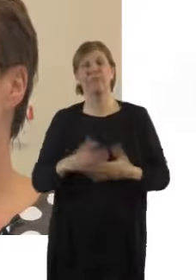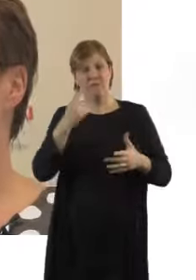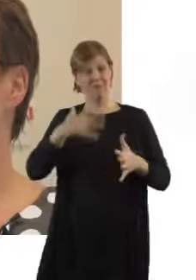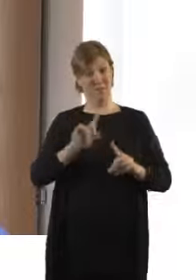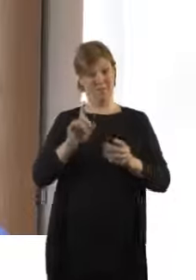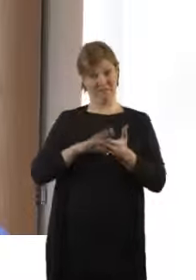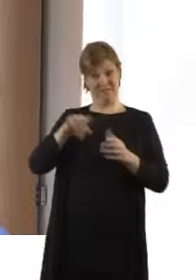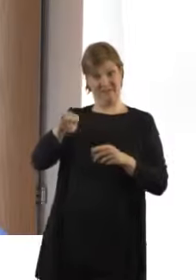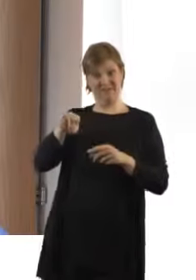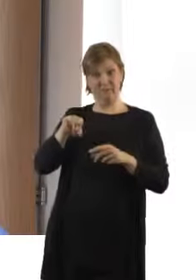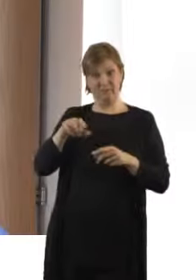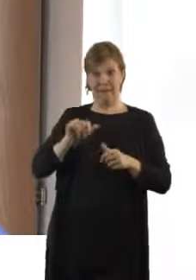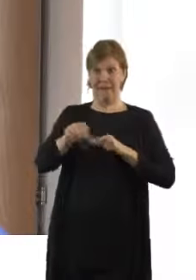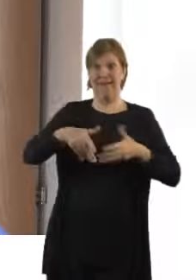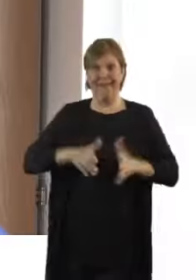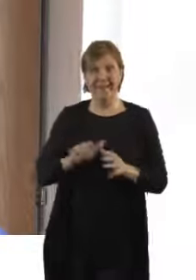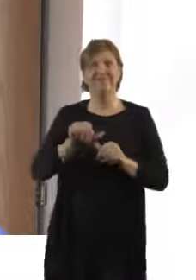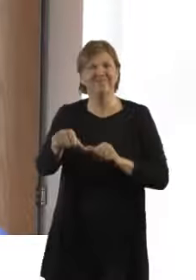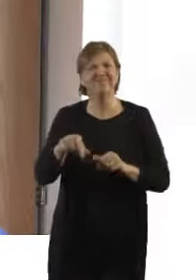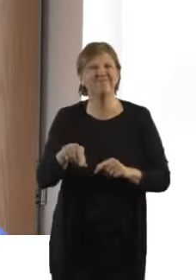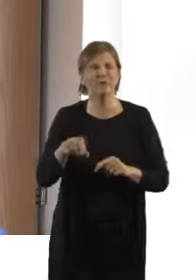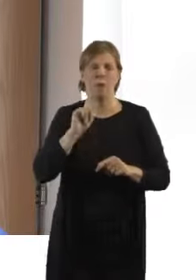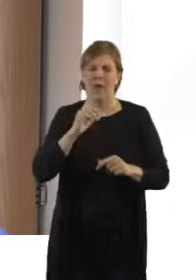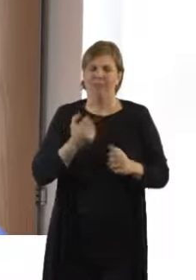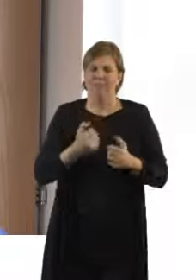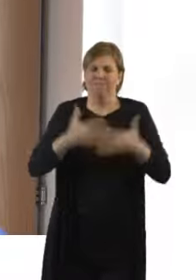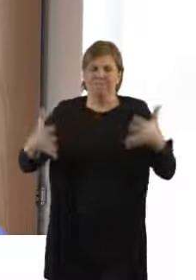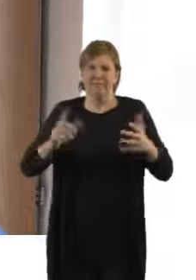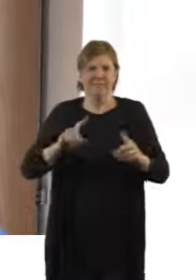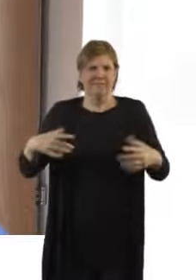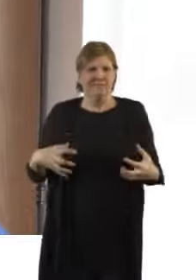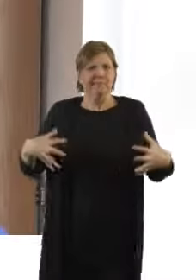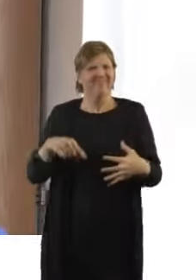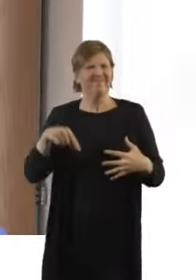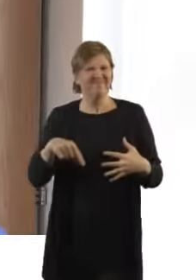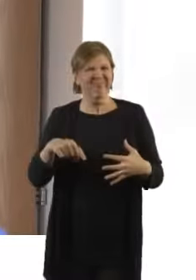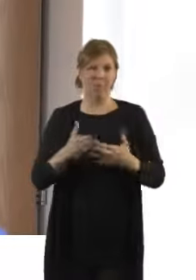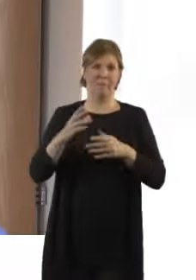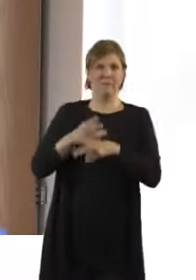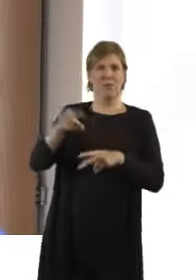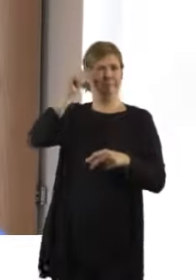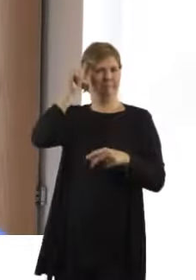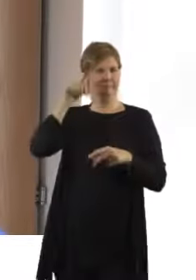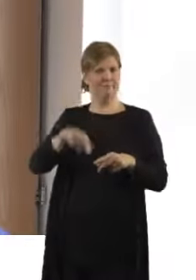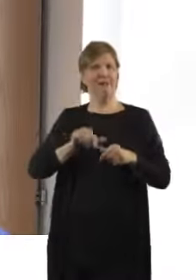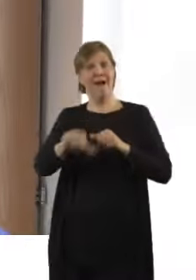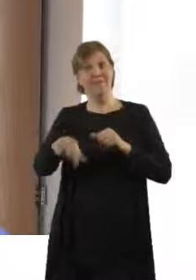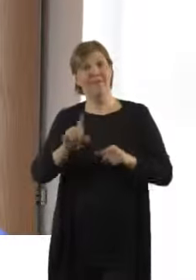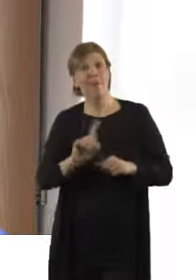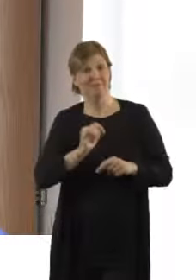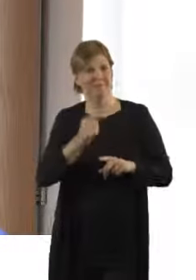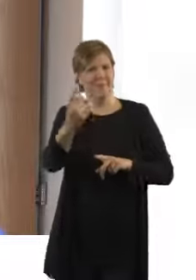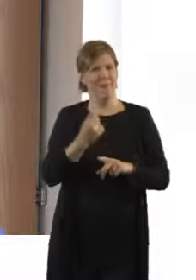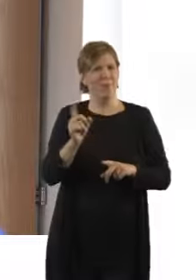have a big contraction, and that's when the midwife knows that the afterbirth has come away from the wall of the uterus, and the